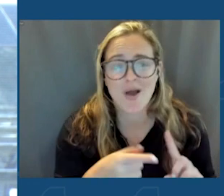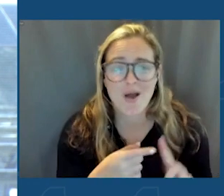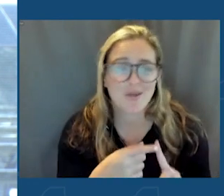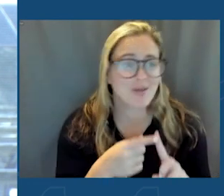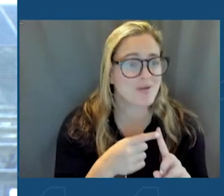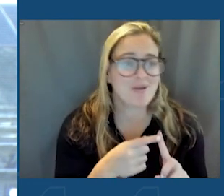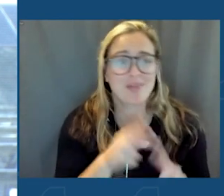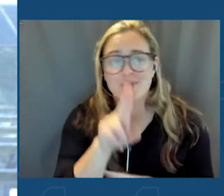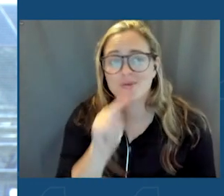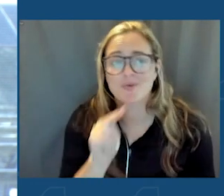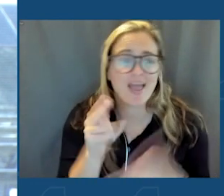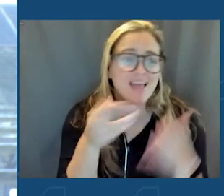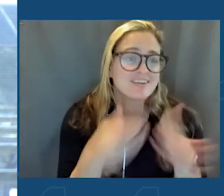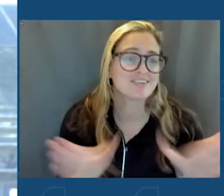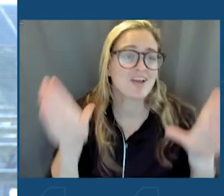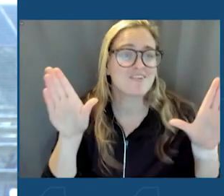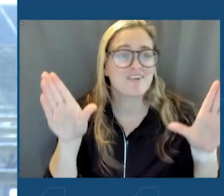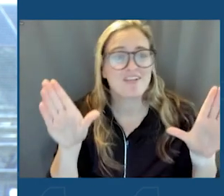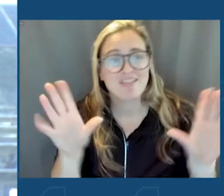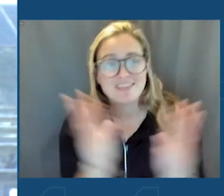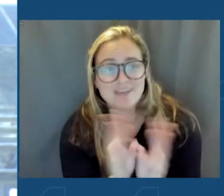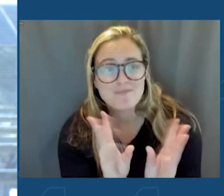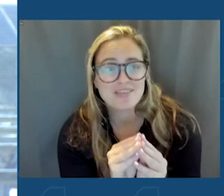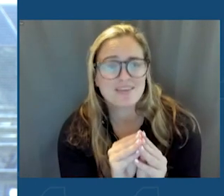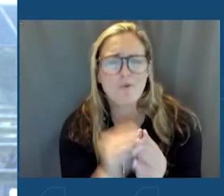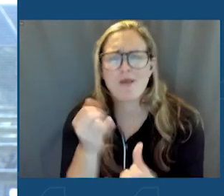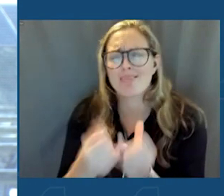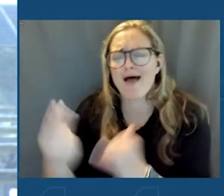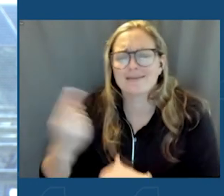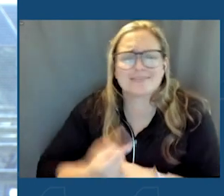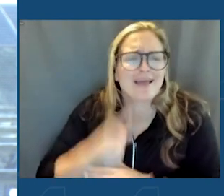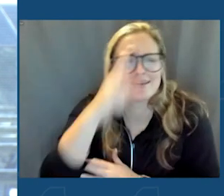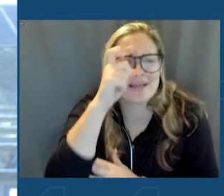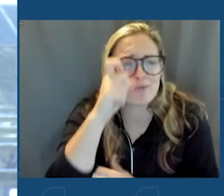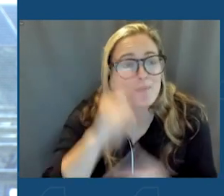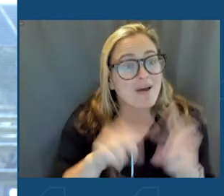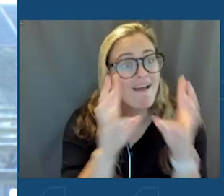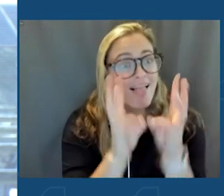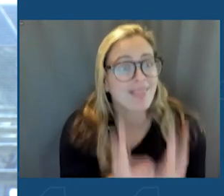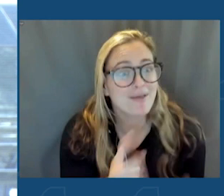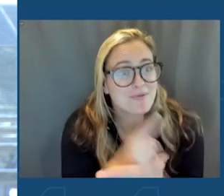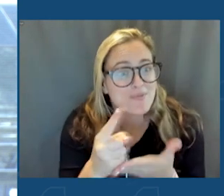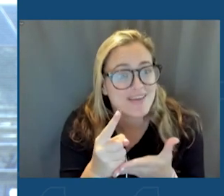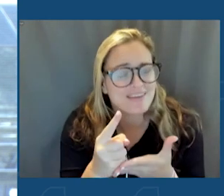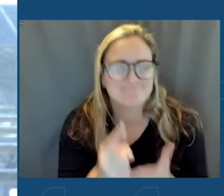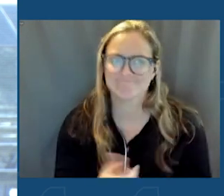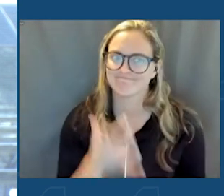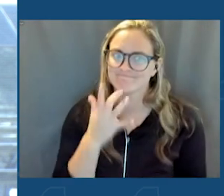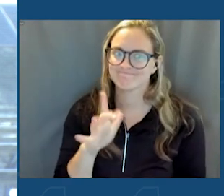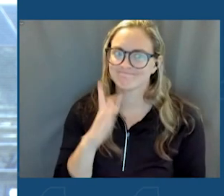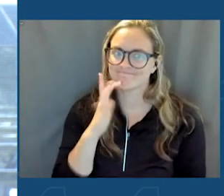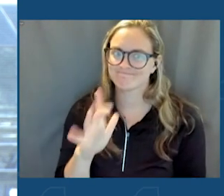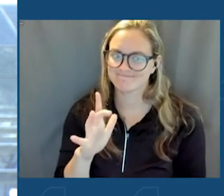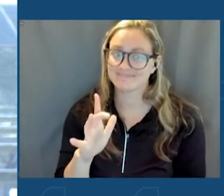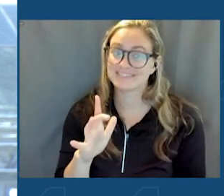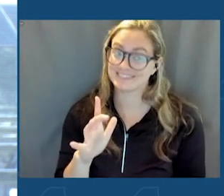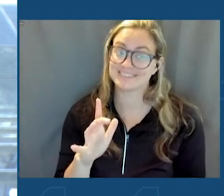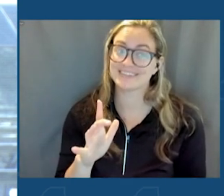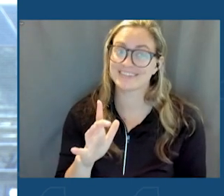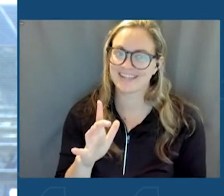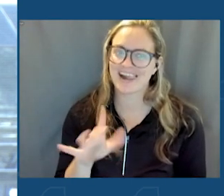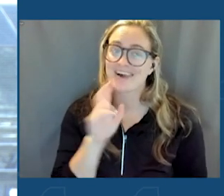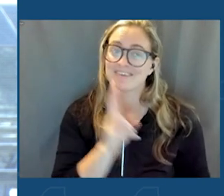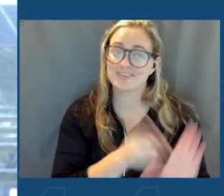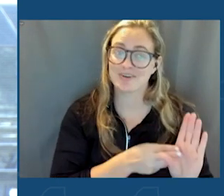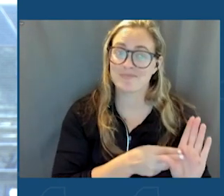or the last day of summer. I'm talking about Climate Week. And today we're in luck because we're joined by not one,